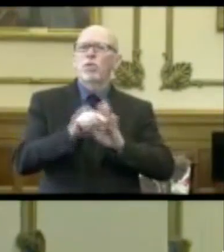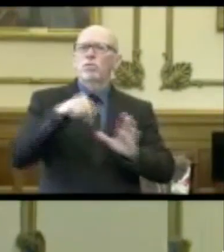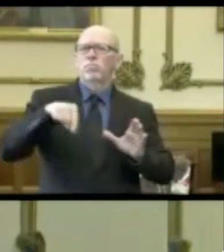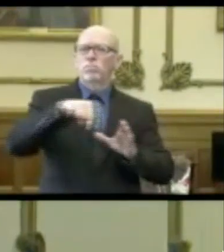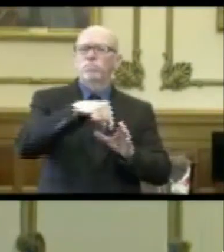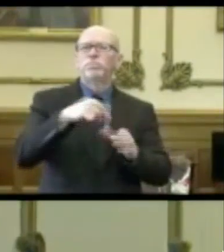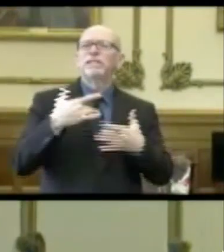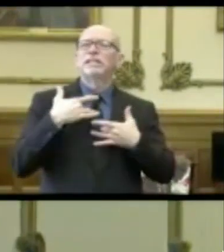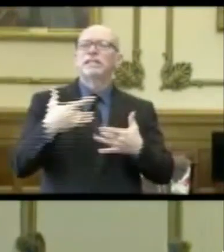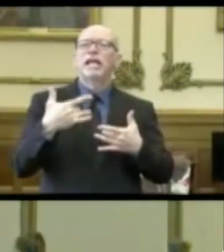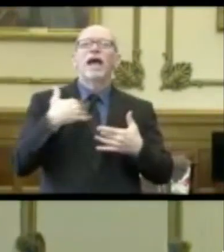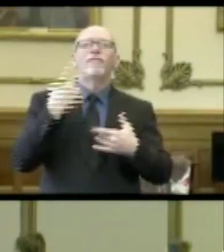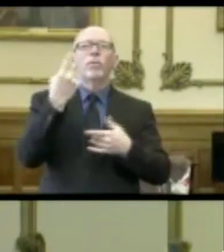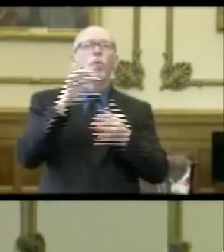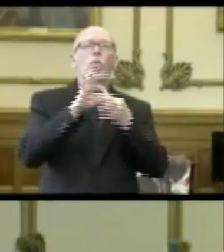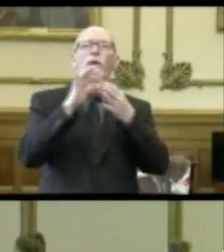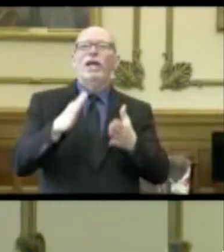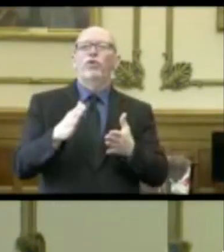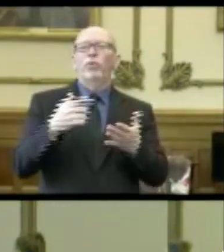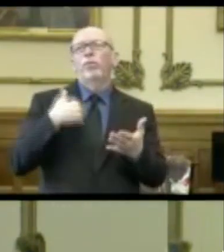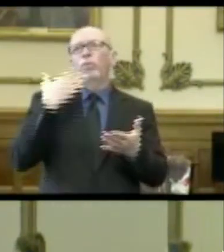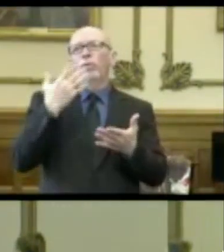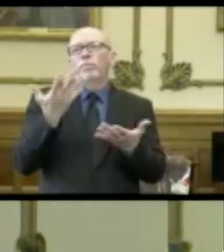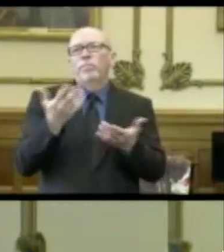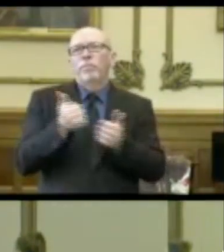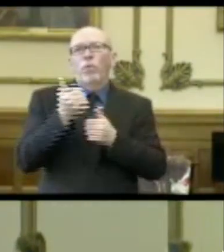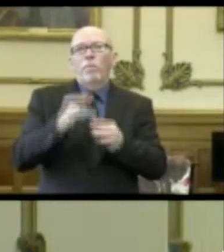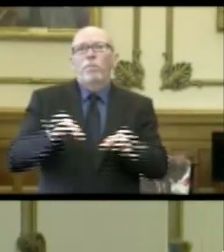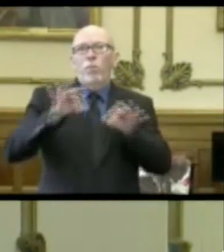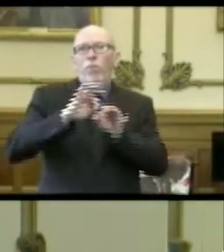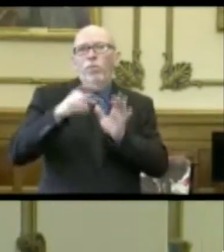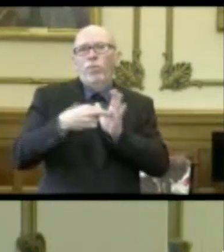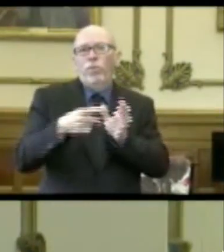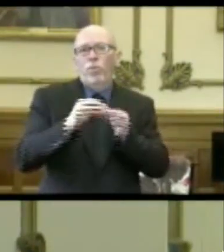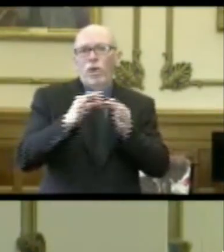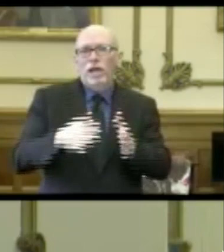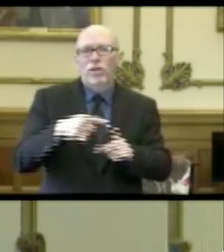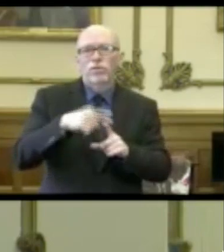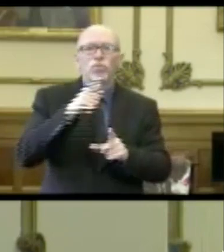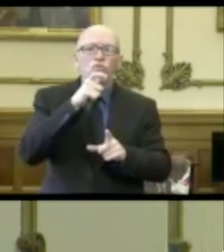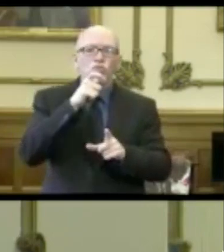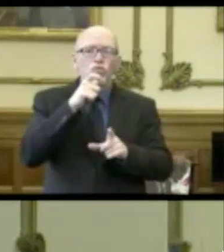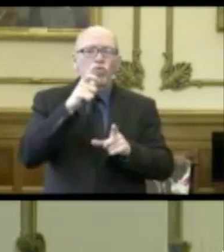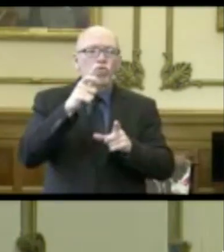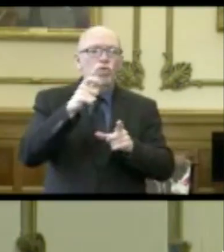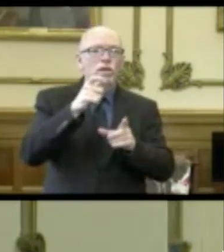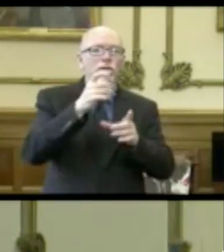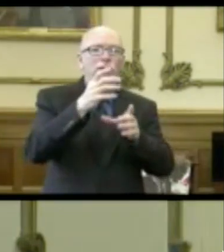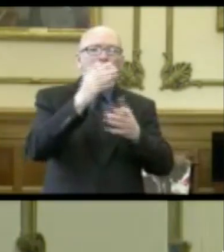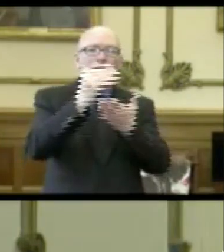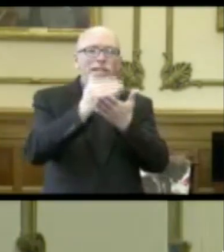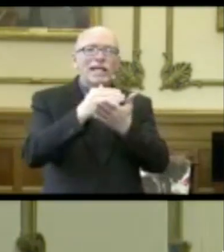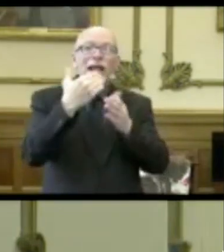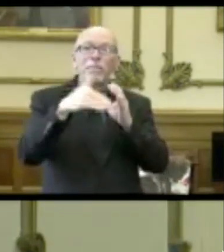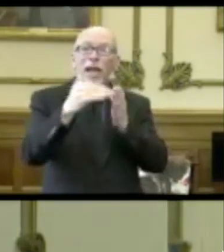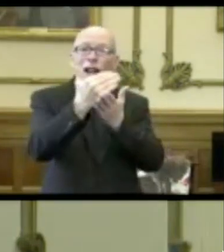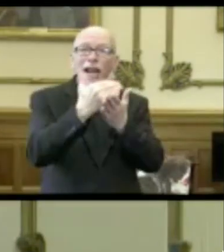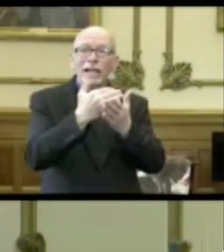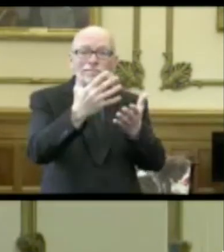So, there's typically the coordinator, and as we all know, that's probably the most important role, and that's the person who looks through that email list or